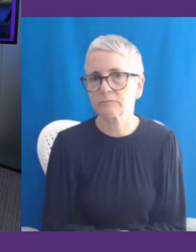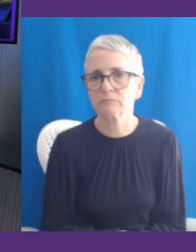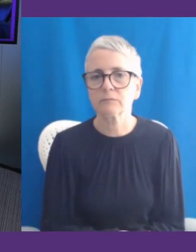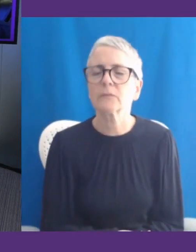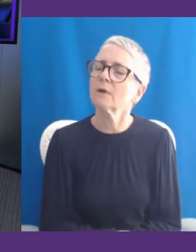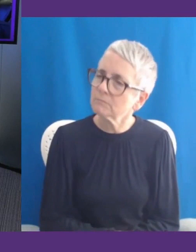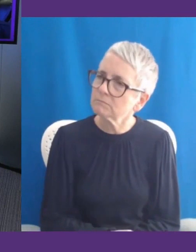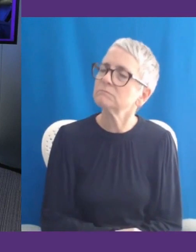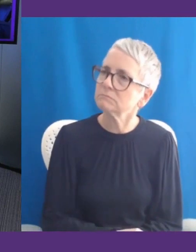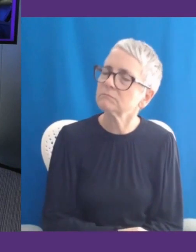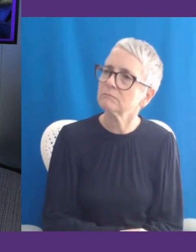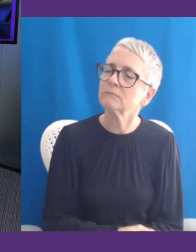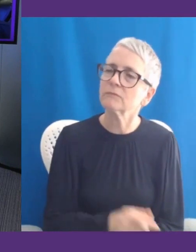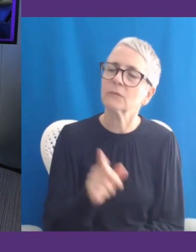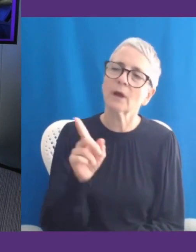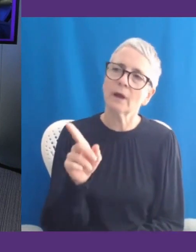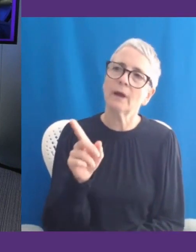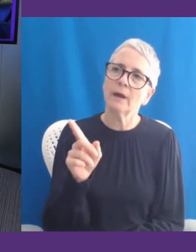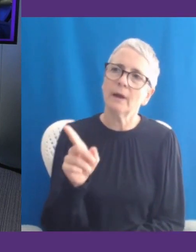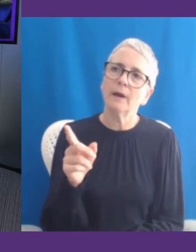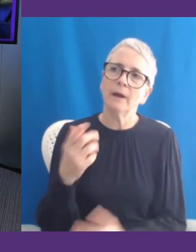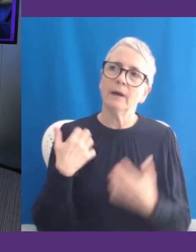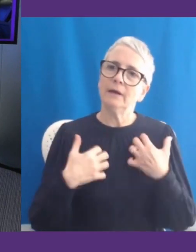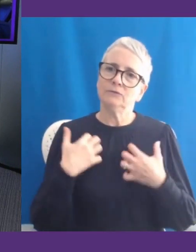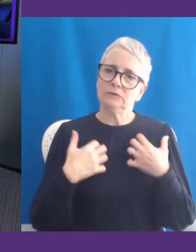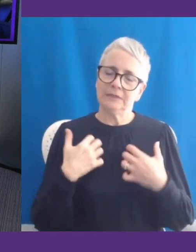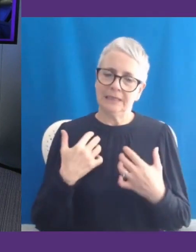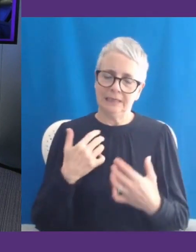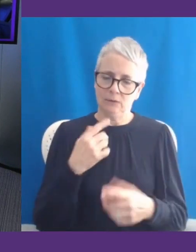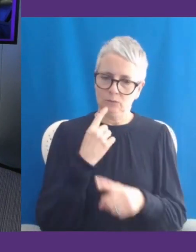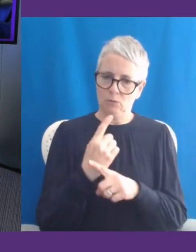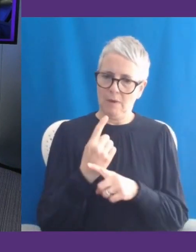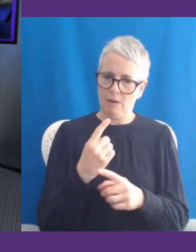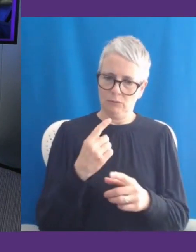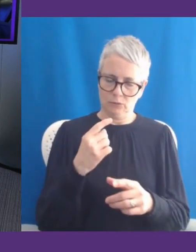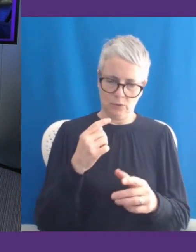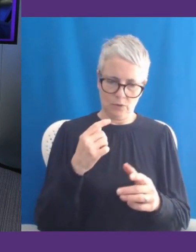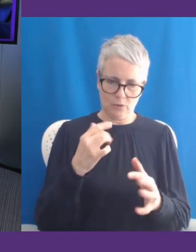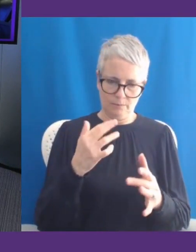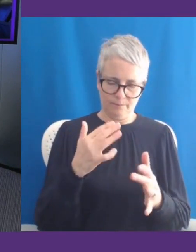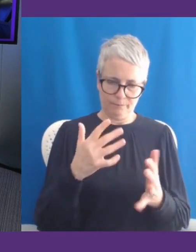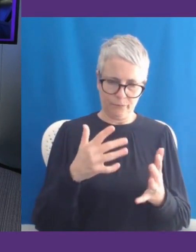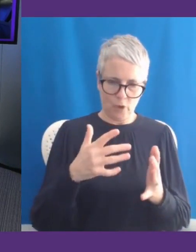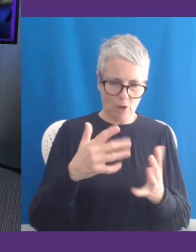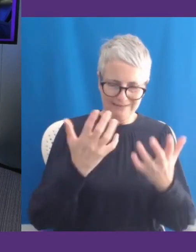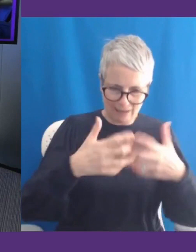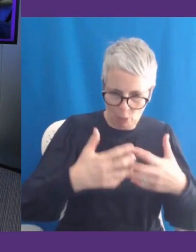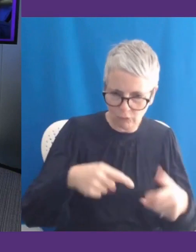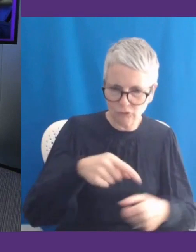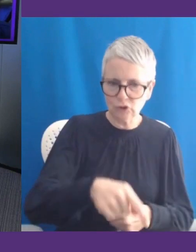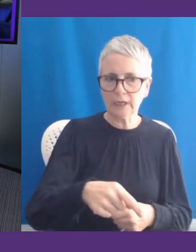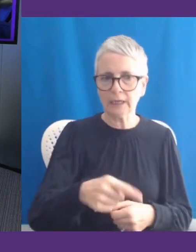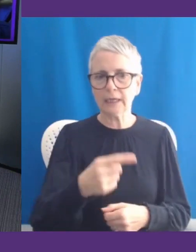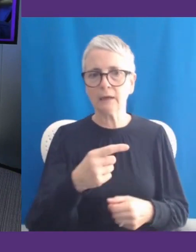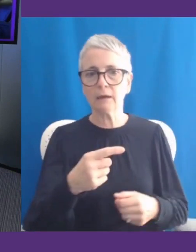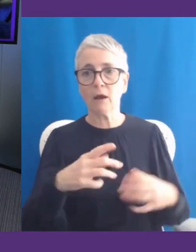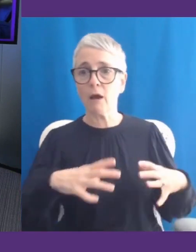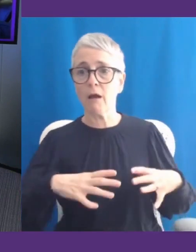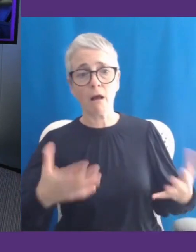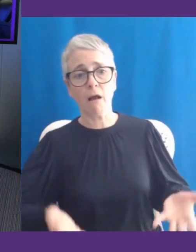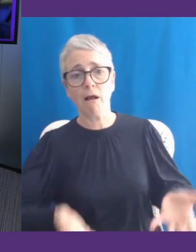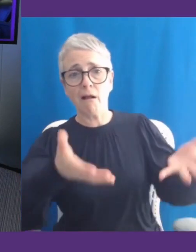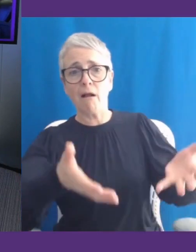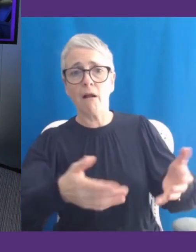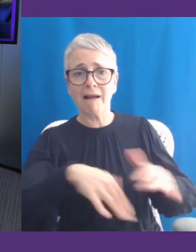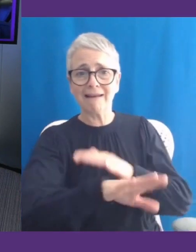that programme and its approach to technology and the availability of technology in the workplace, that type of stuff is that shift between policy and practice,